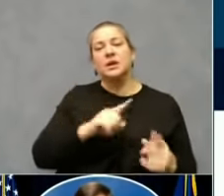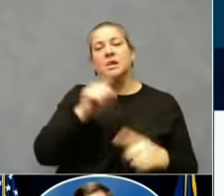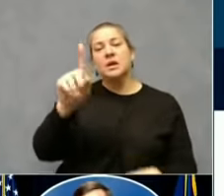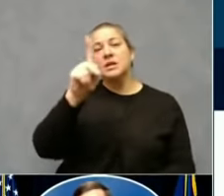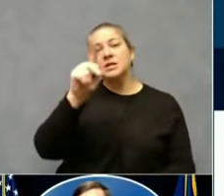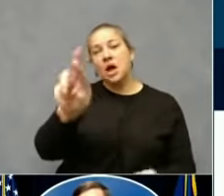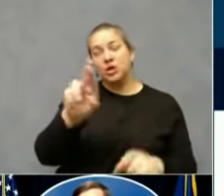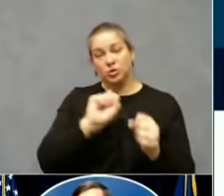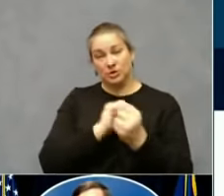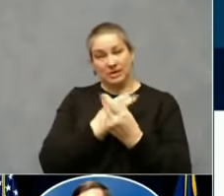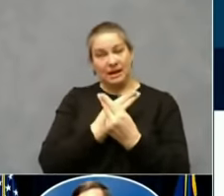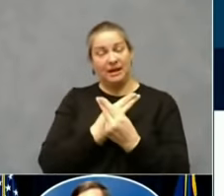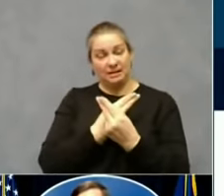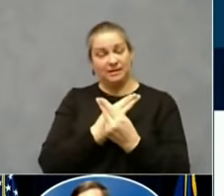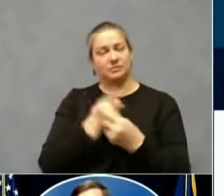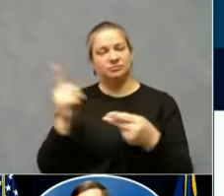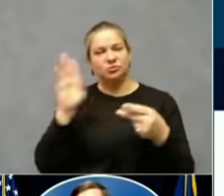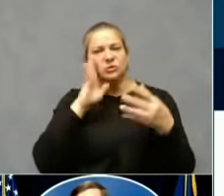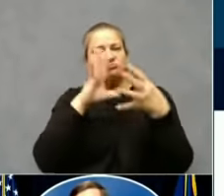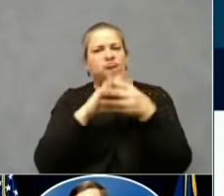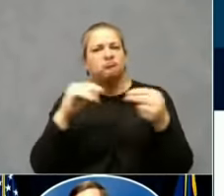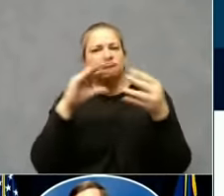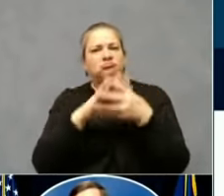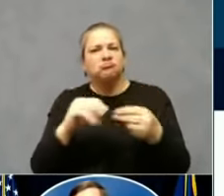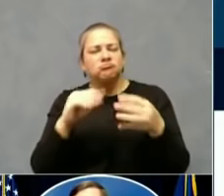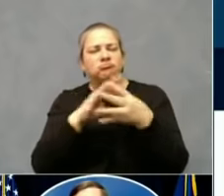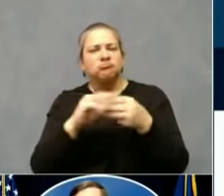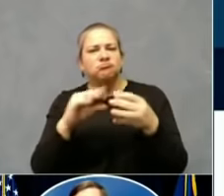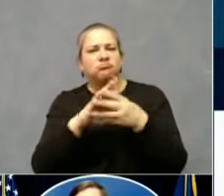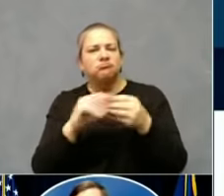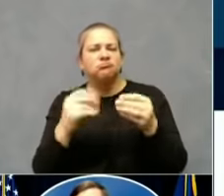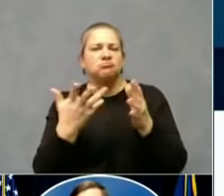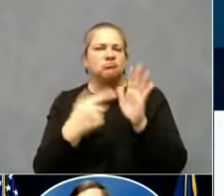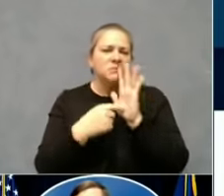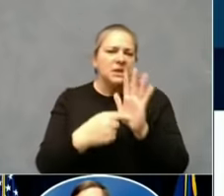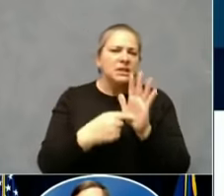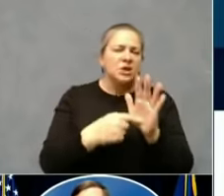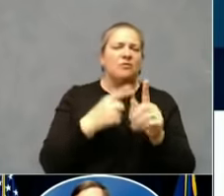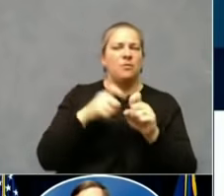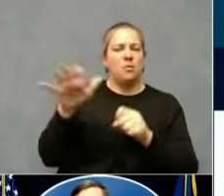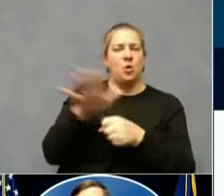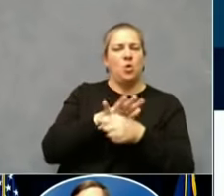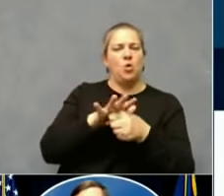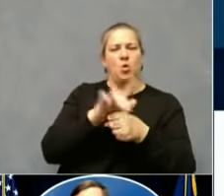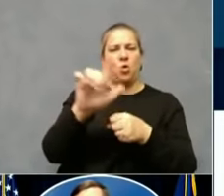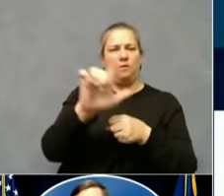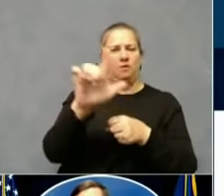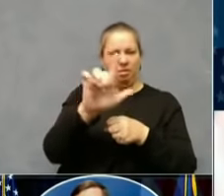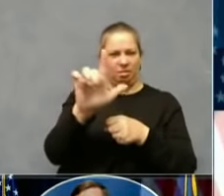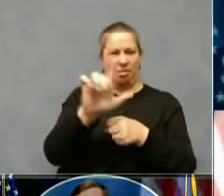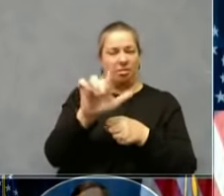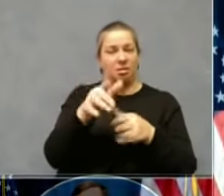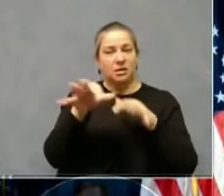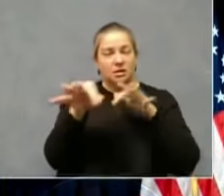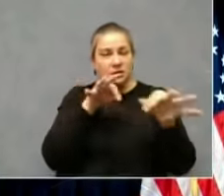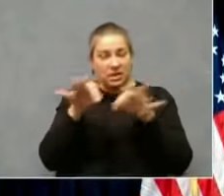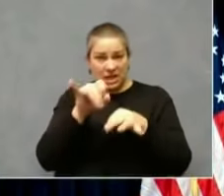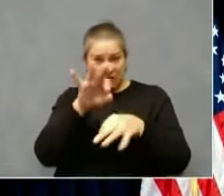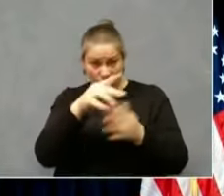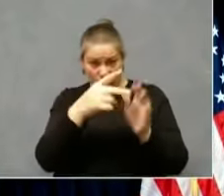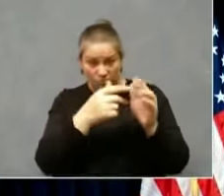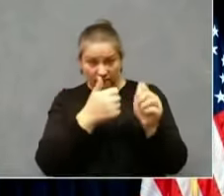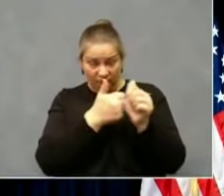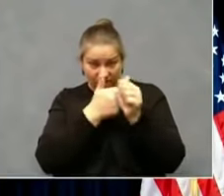who's going to talk through some modeling, at least from the Louisville region. It shows you if we follow these steps we put into place, we're going to